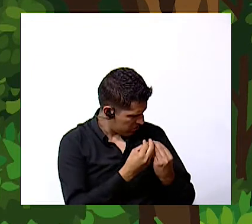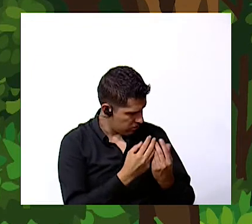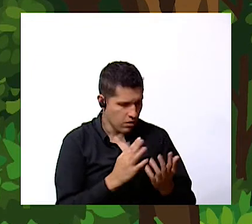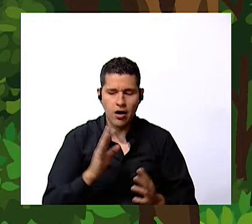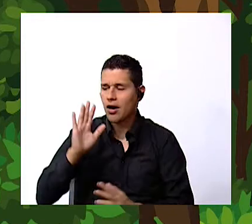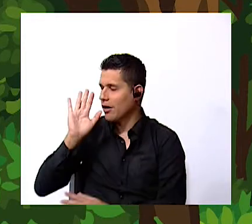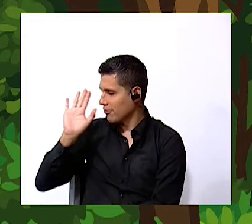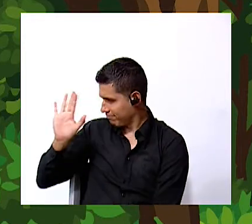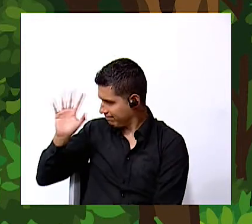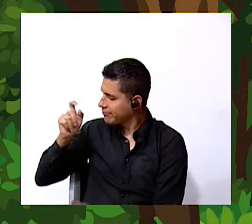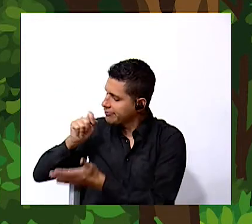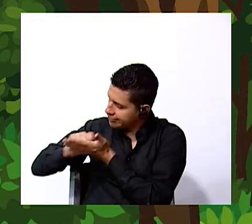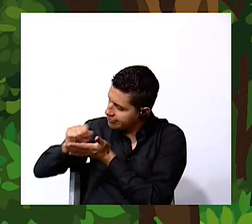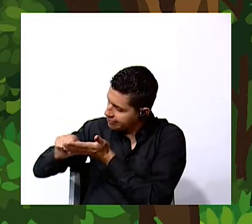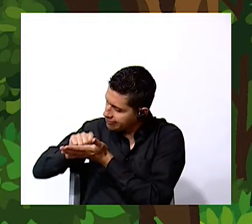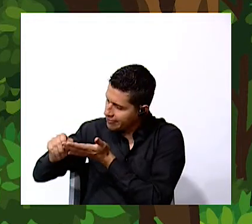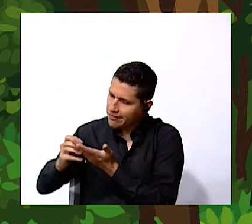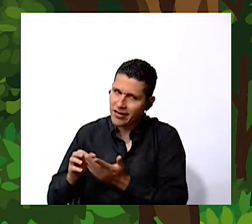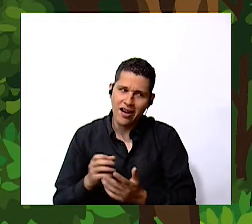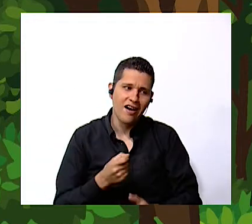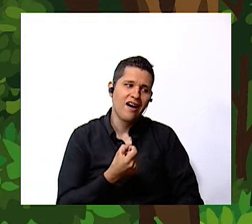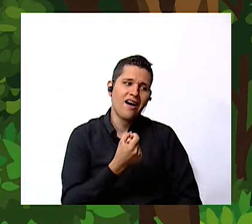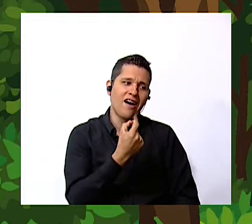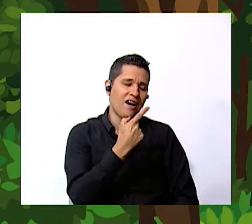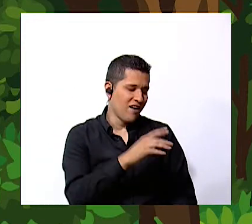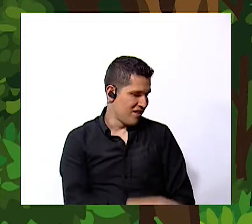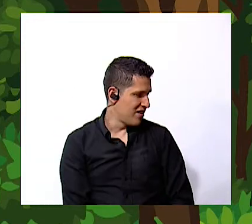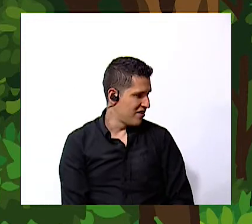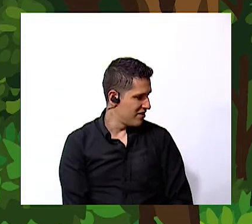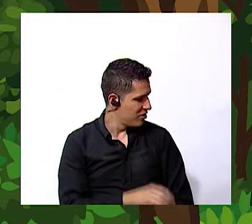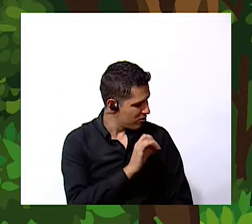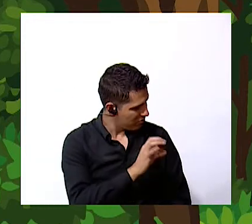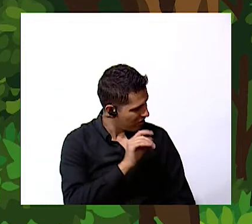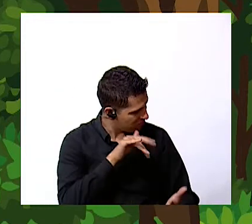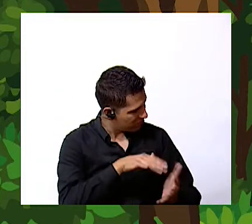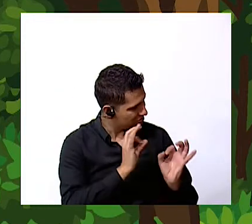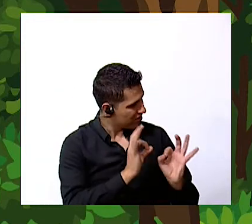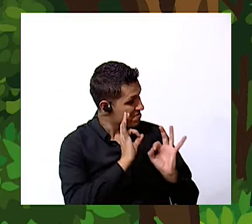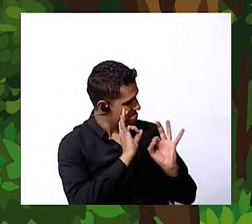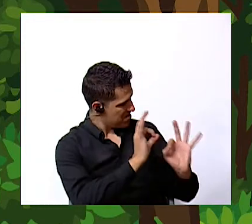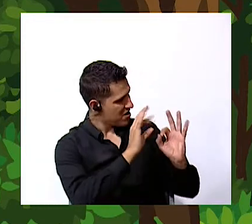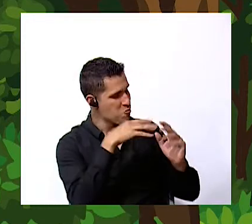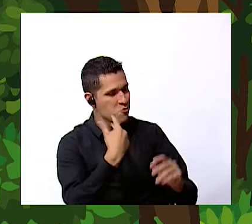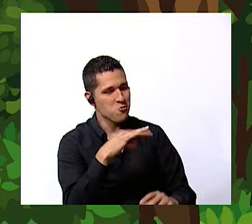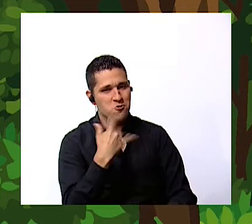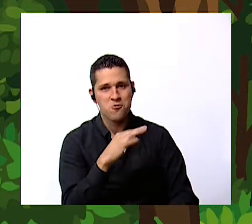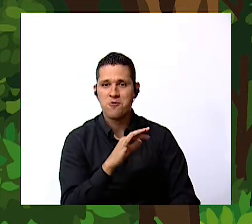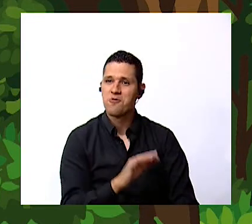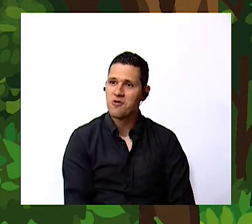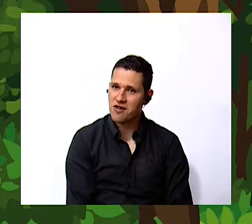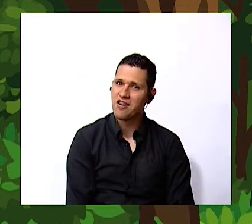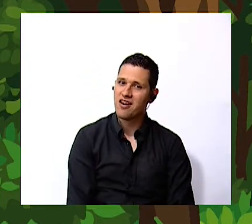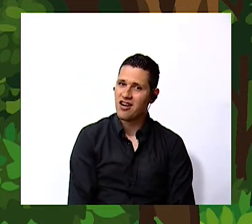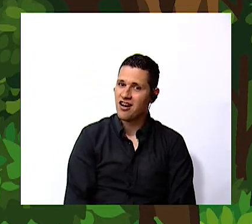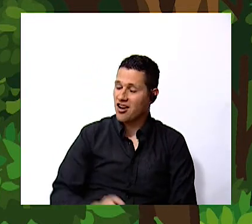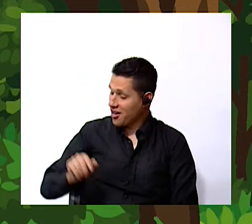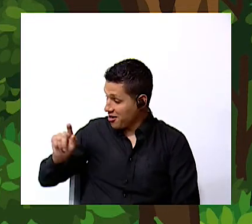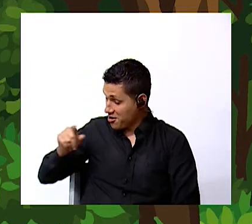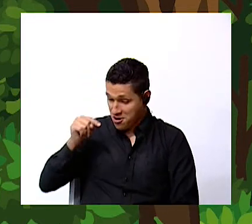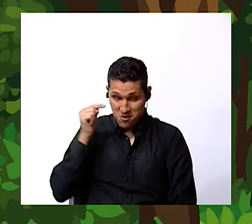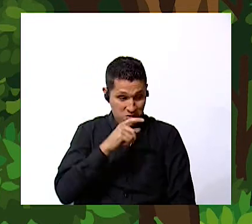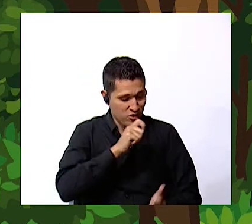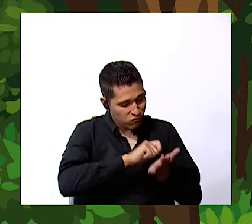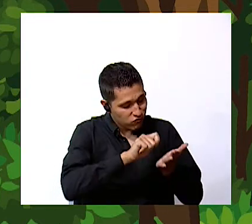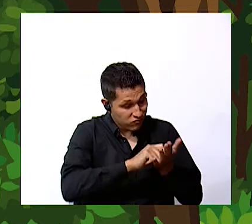notes oh you are a very good student maria you were writing the answers yes oh